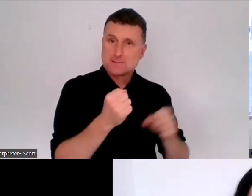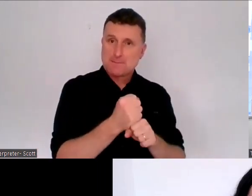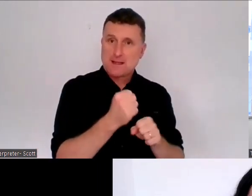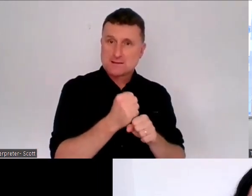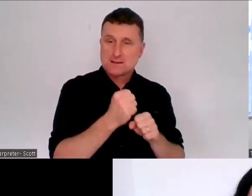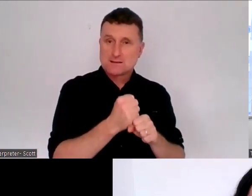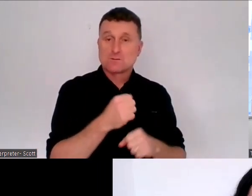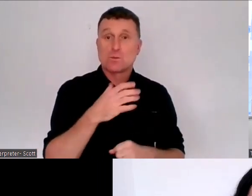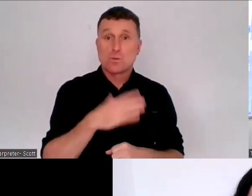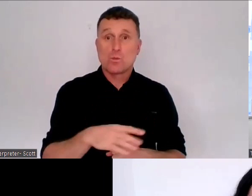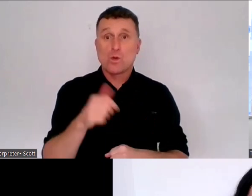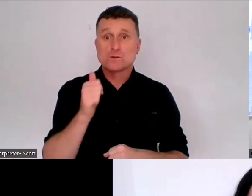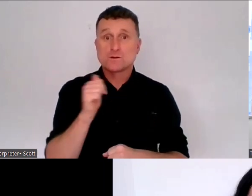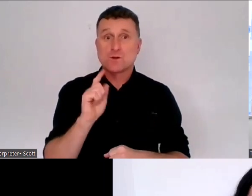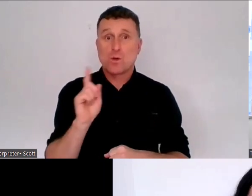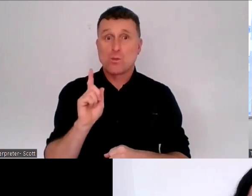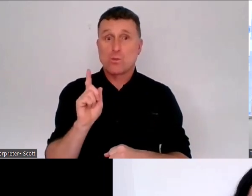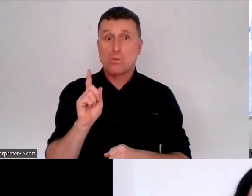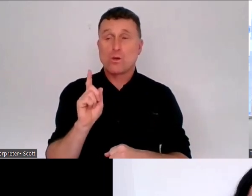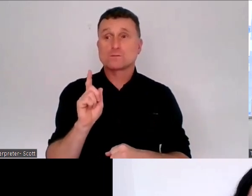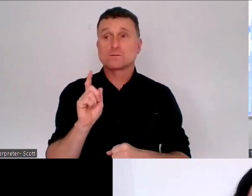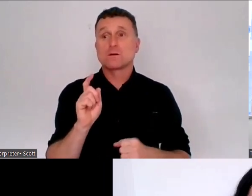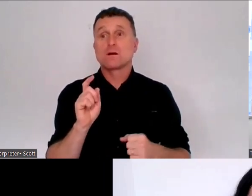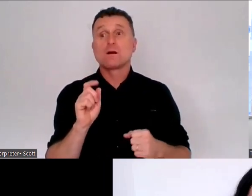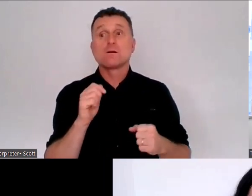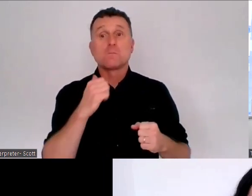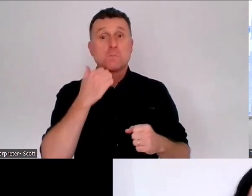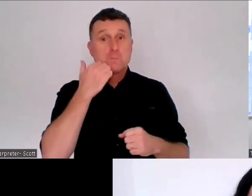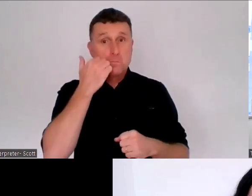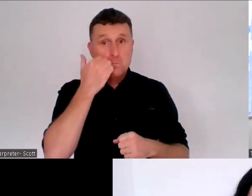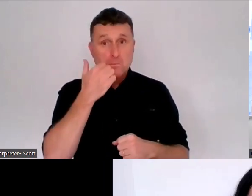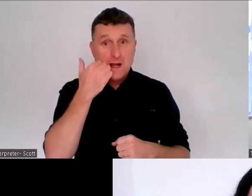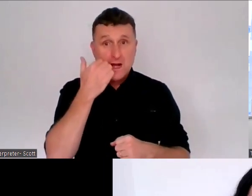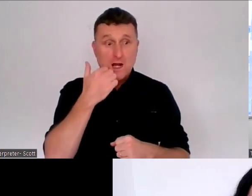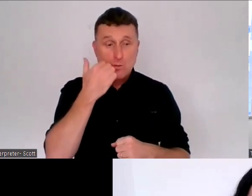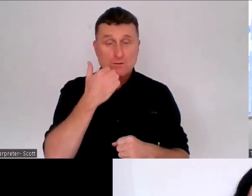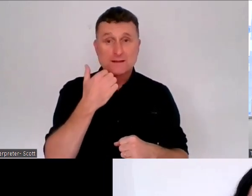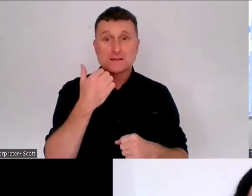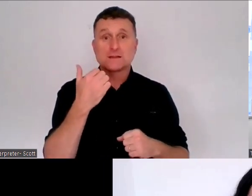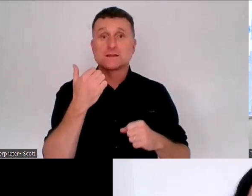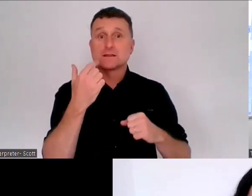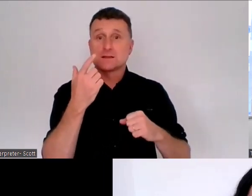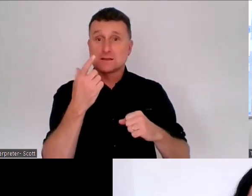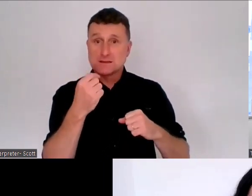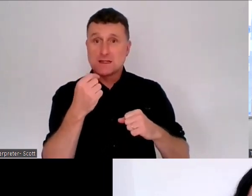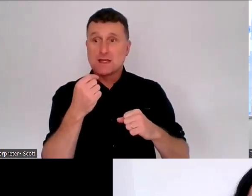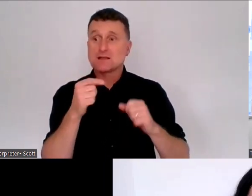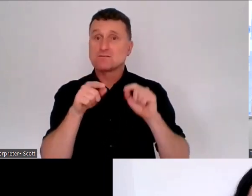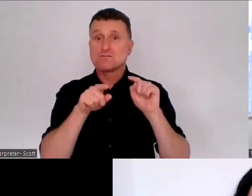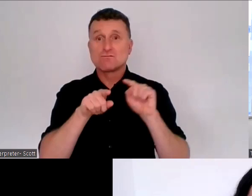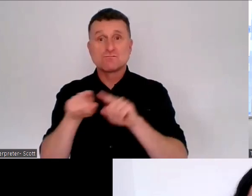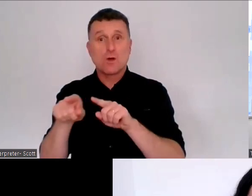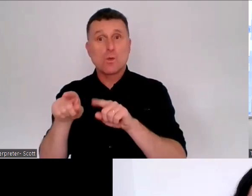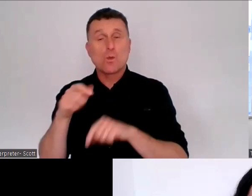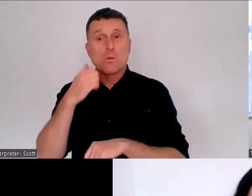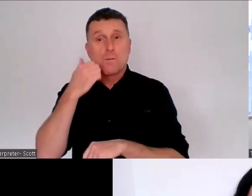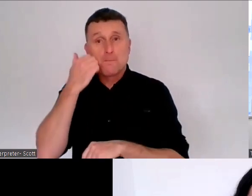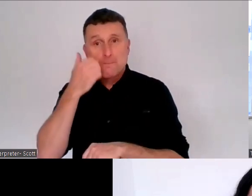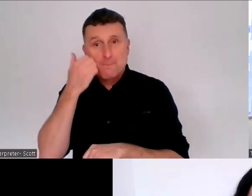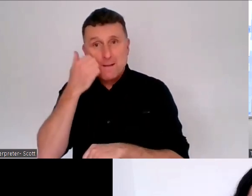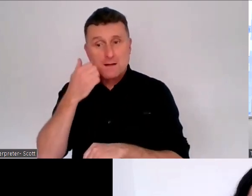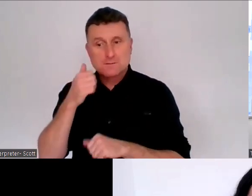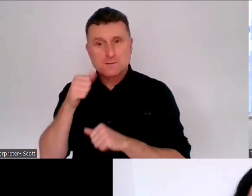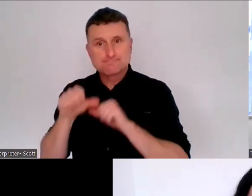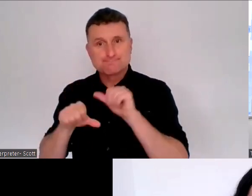whether the law makes space for Mahdi to act in accordance with Tikanga when someone's decision making